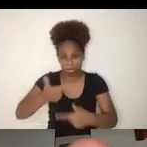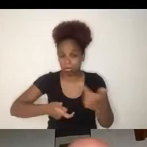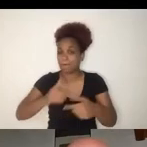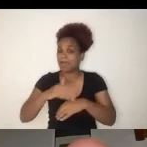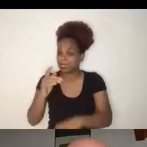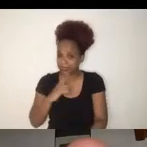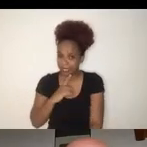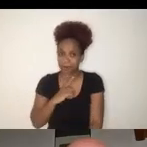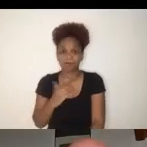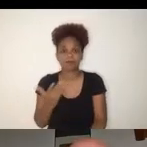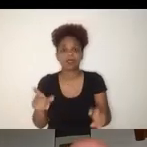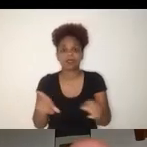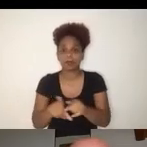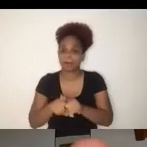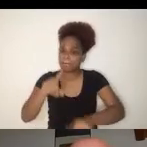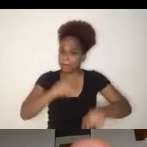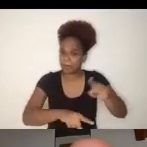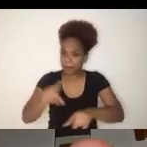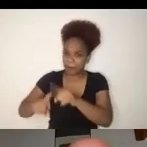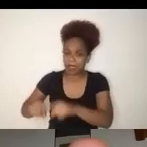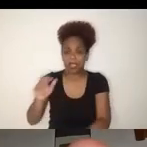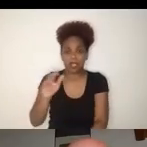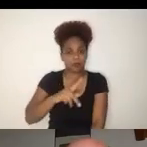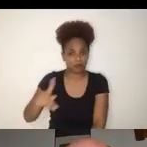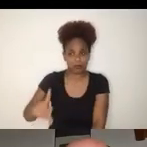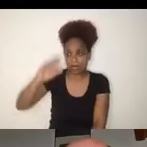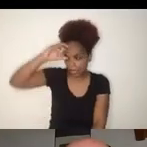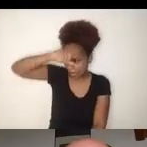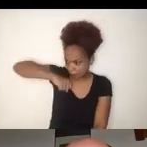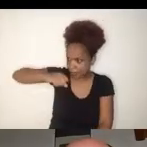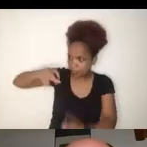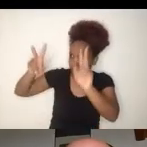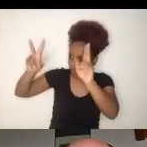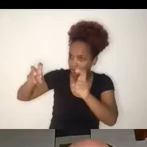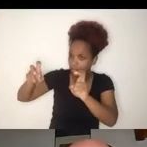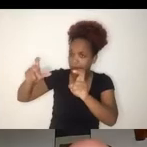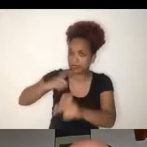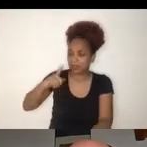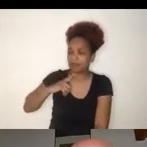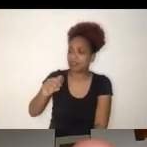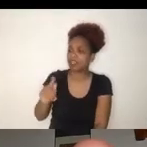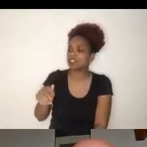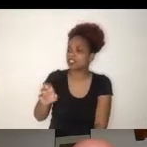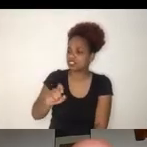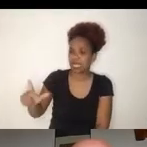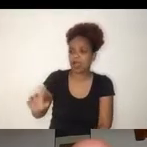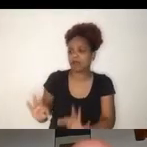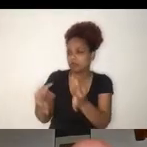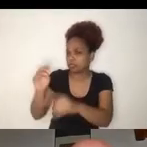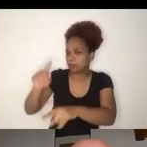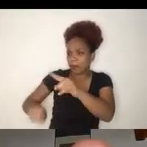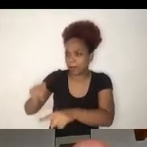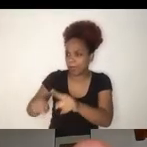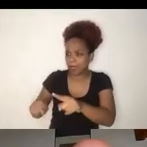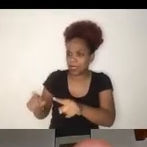to learn these digital skills are not available. Only a